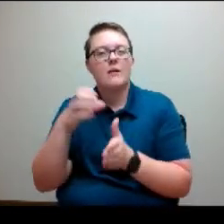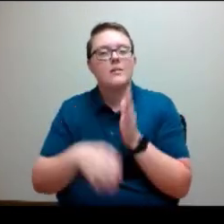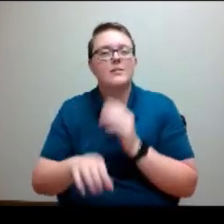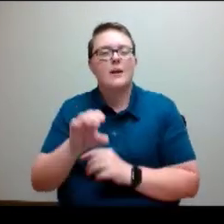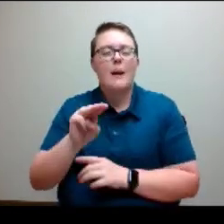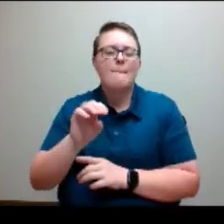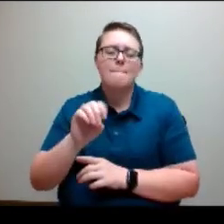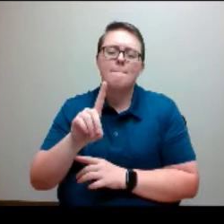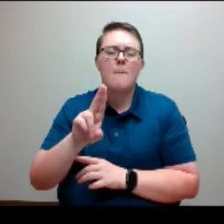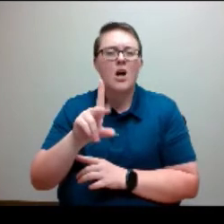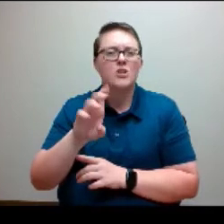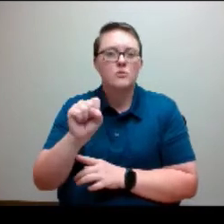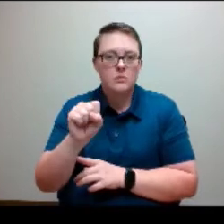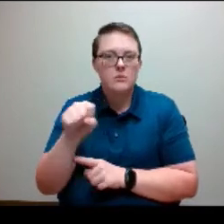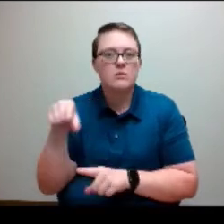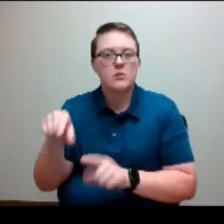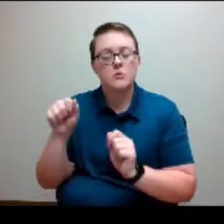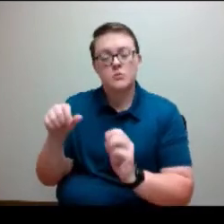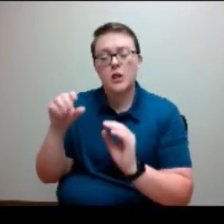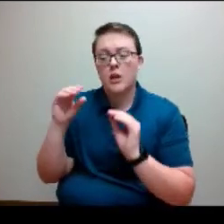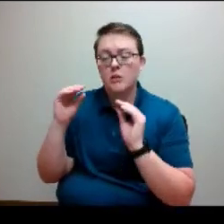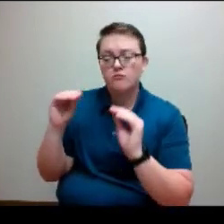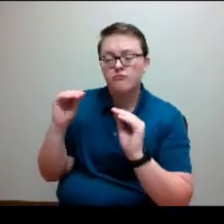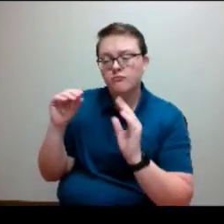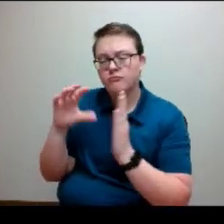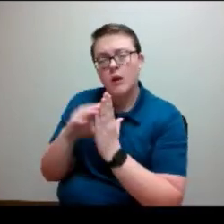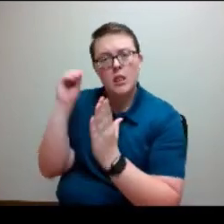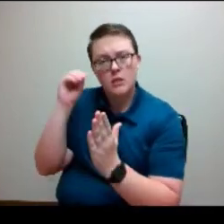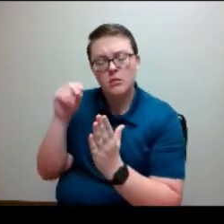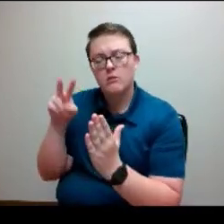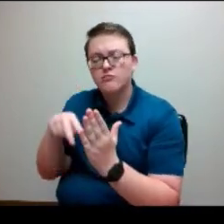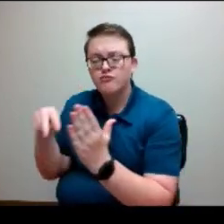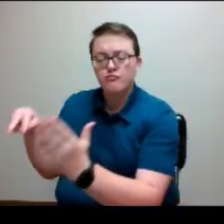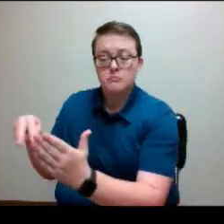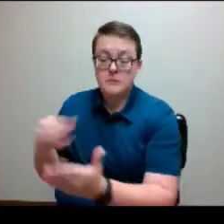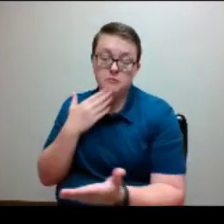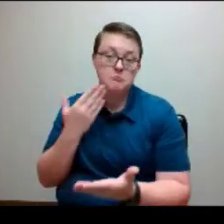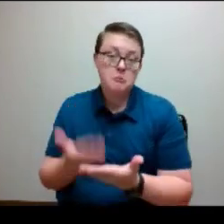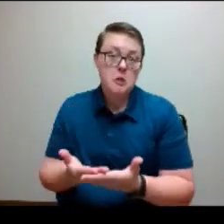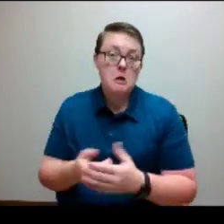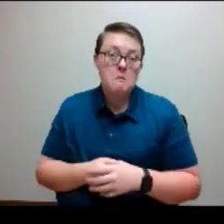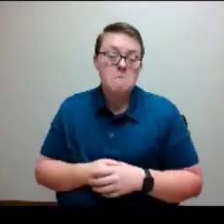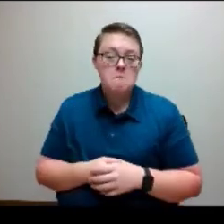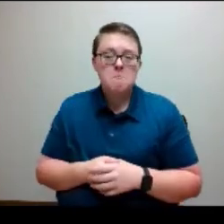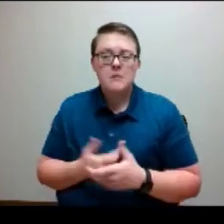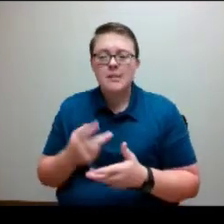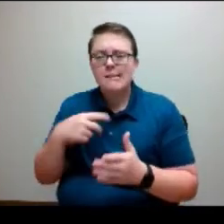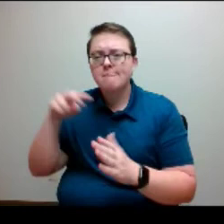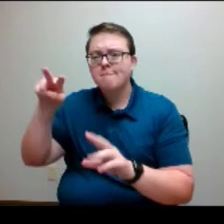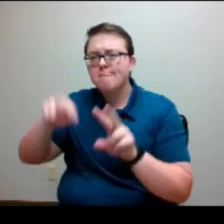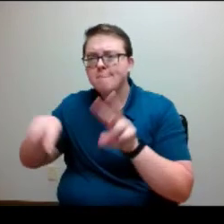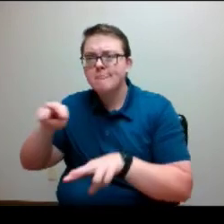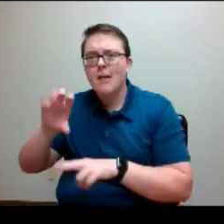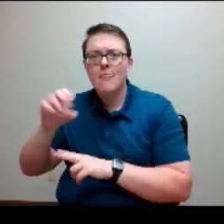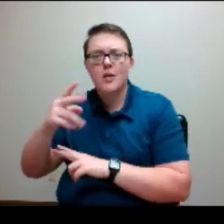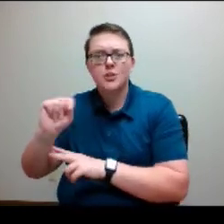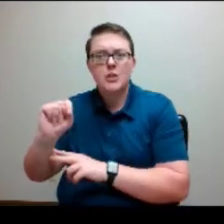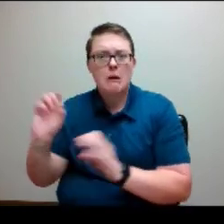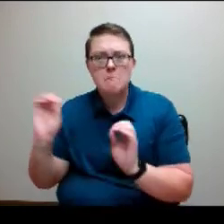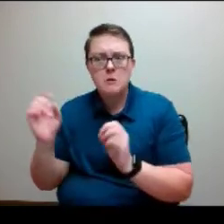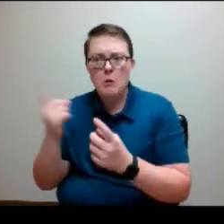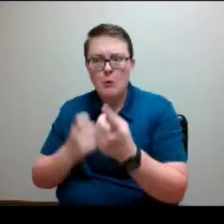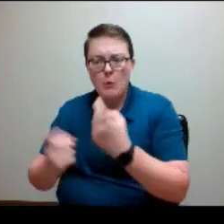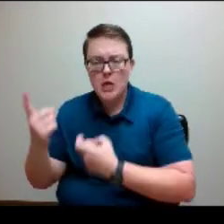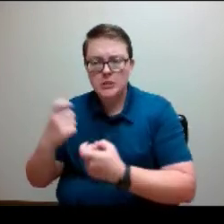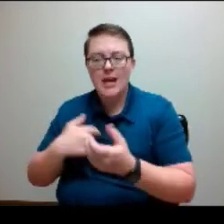very good. So if there are no questions in the chat, I am going to dismiss you with